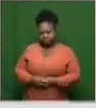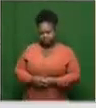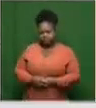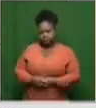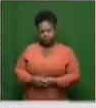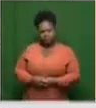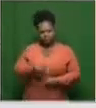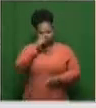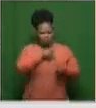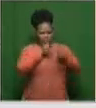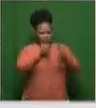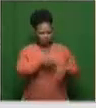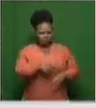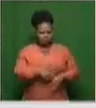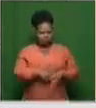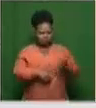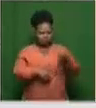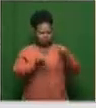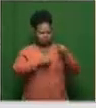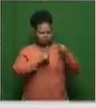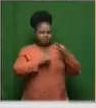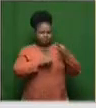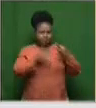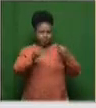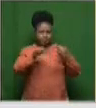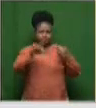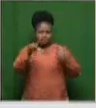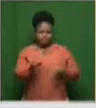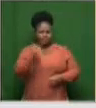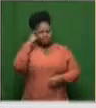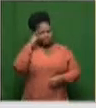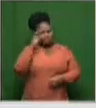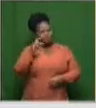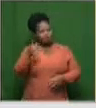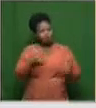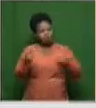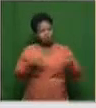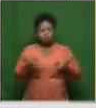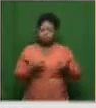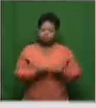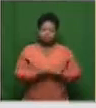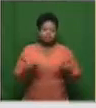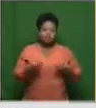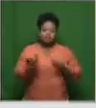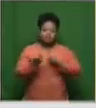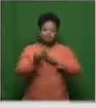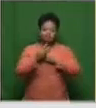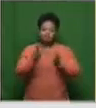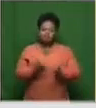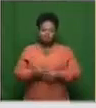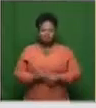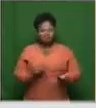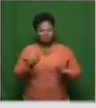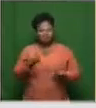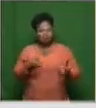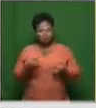Professor Mpachele, let's bring you into the conversation. I think one of the recurring concerns from a lot of viewers is the safety and